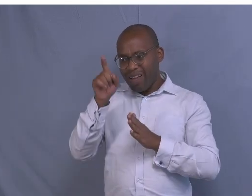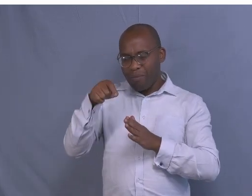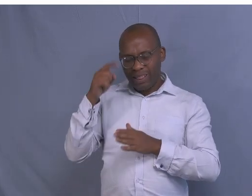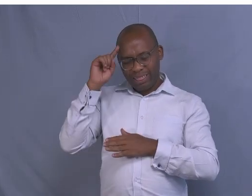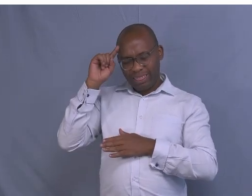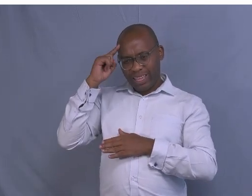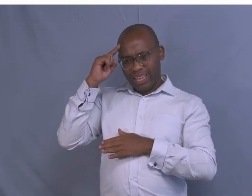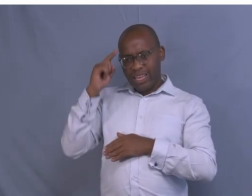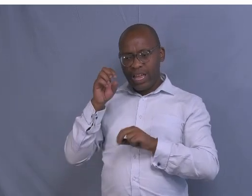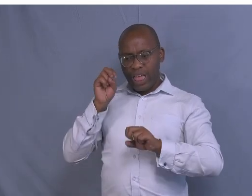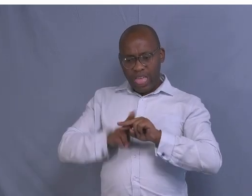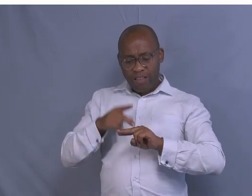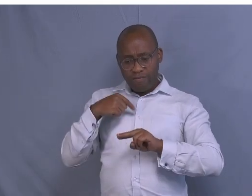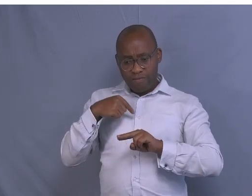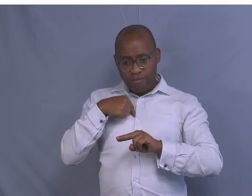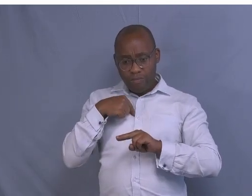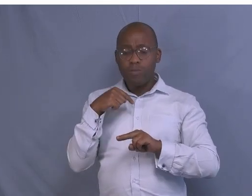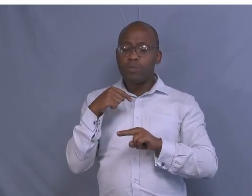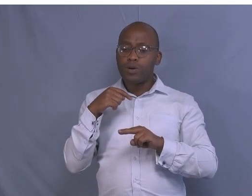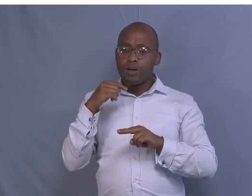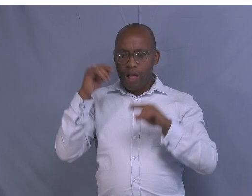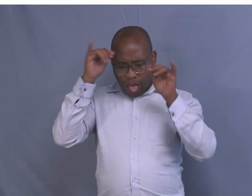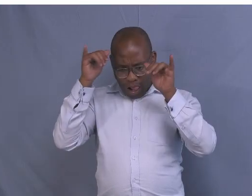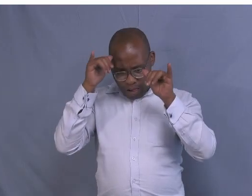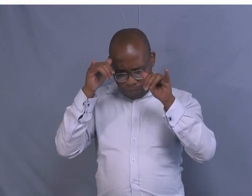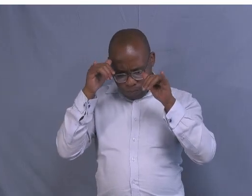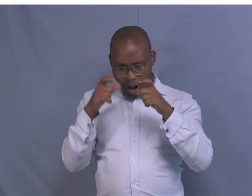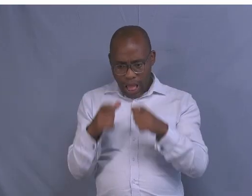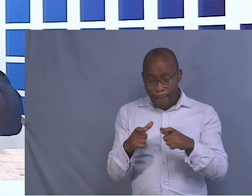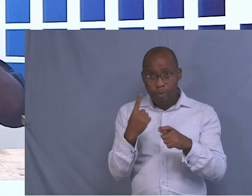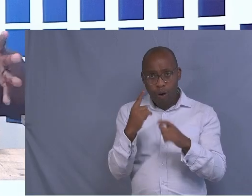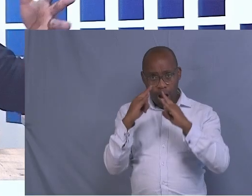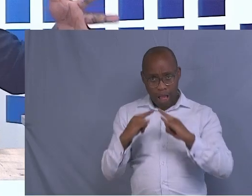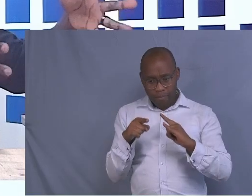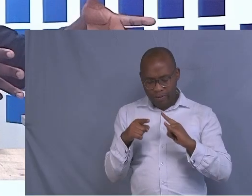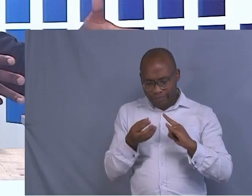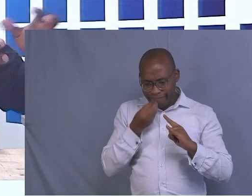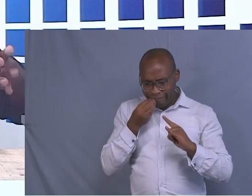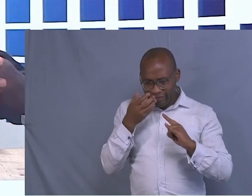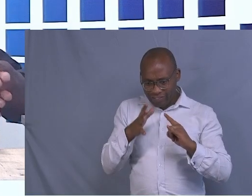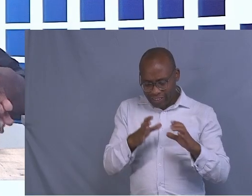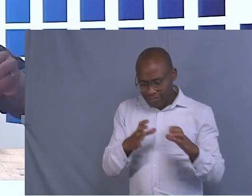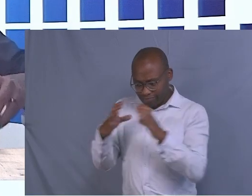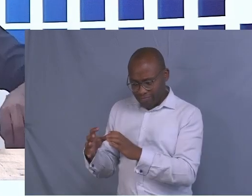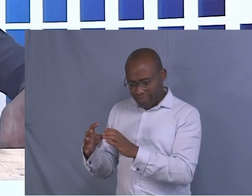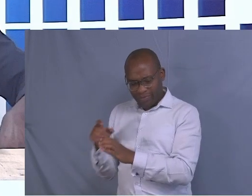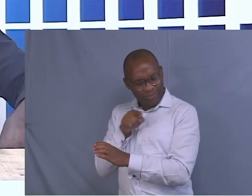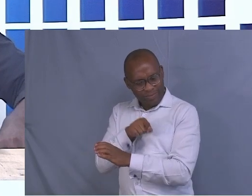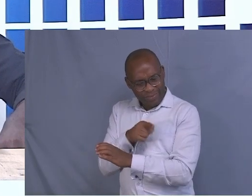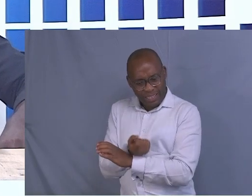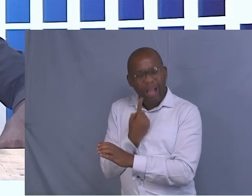when I take my cattle from one camp to another, what is going to happen to the one that I left behind?